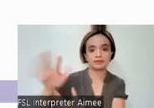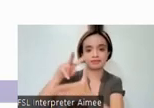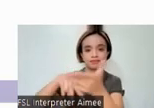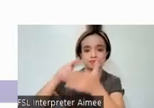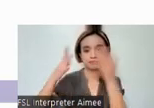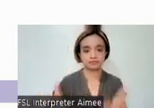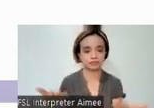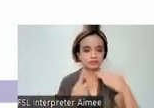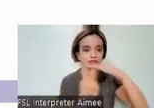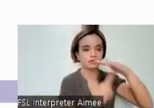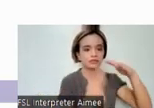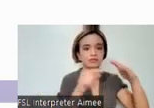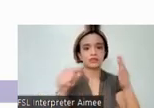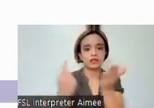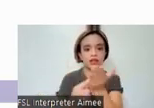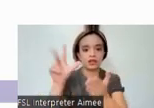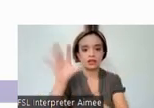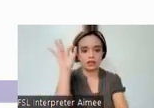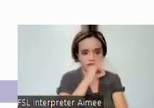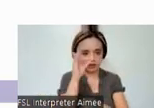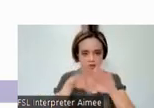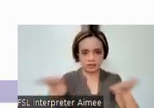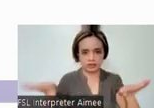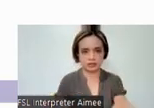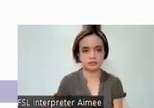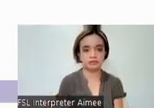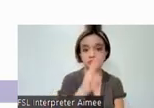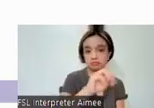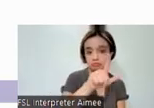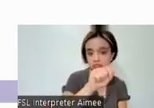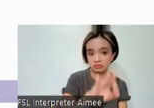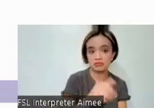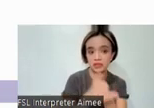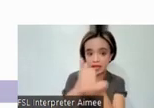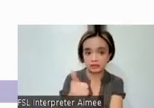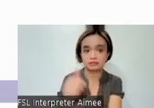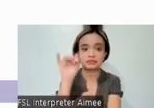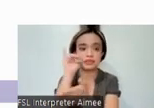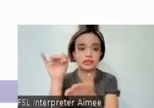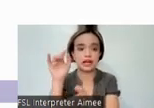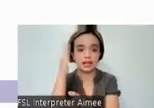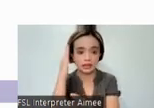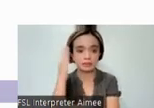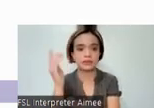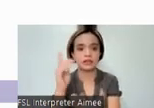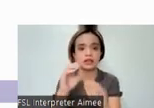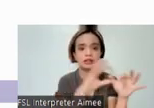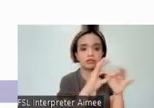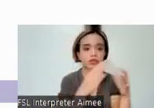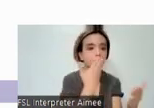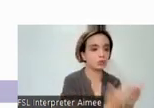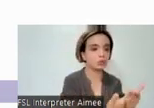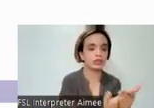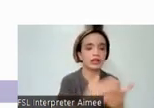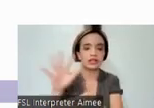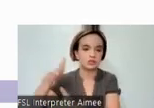K-3 Filipino children. And last, if the MLAF identifies the correlates of good and poor literacy